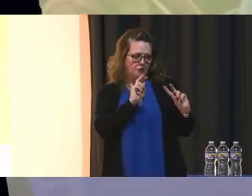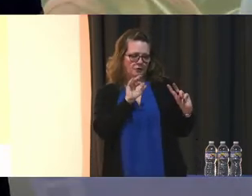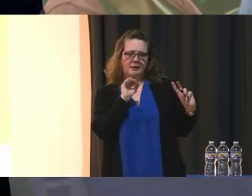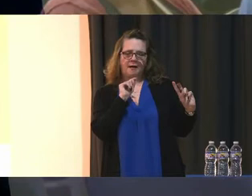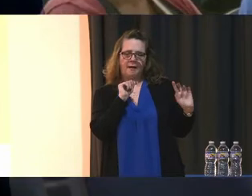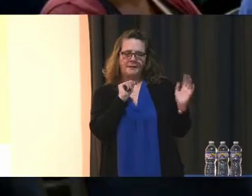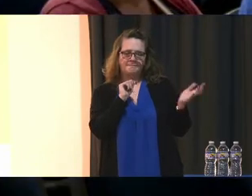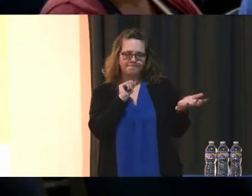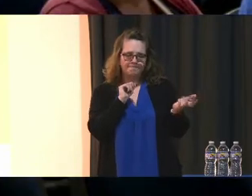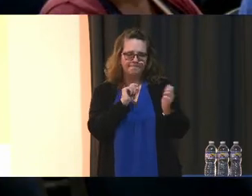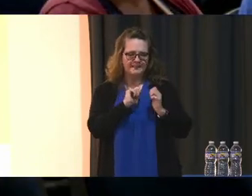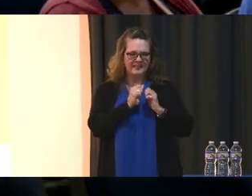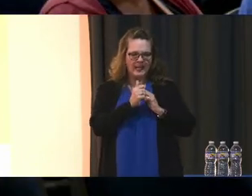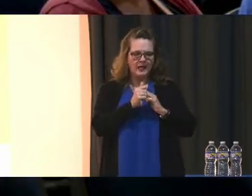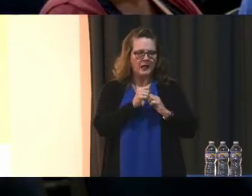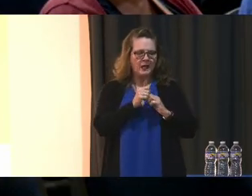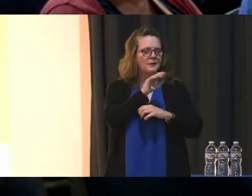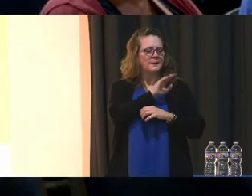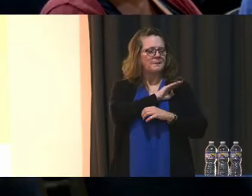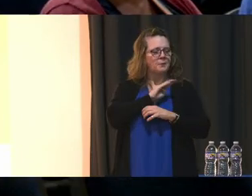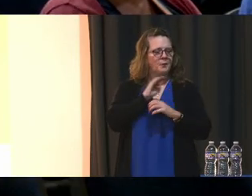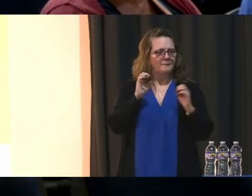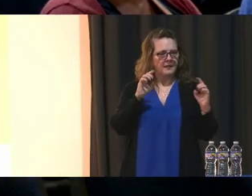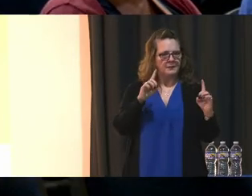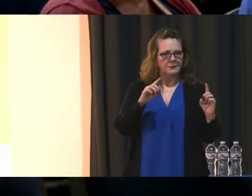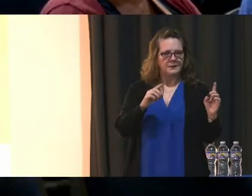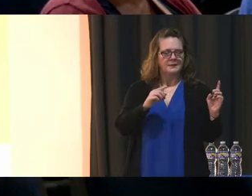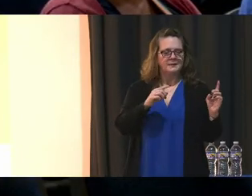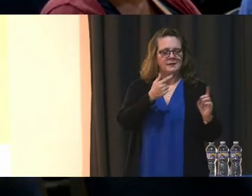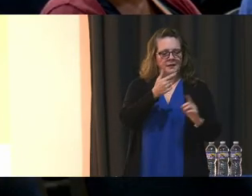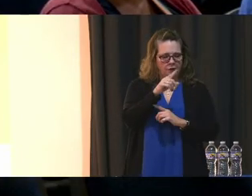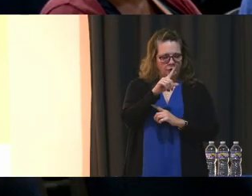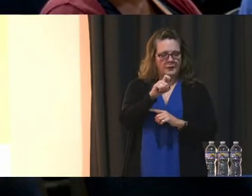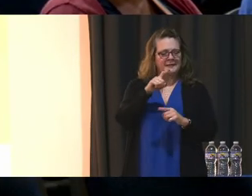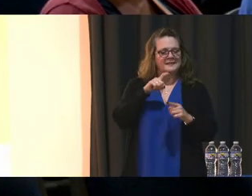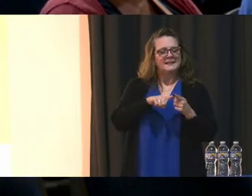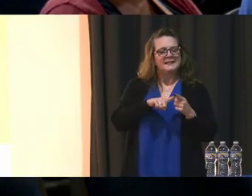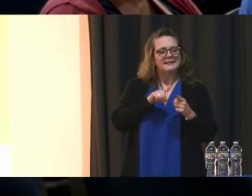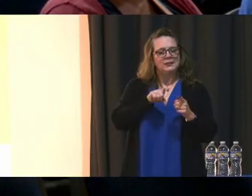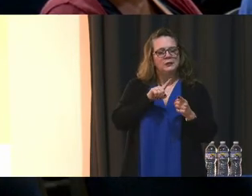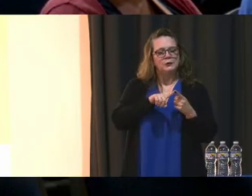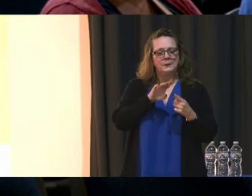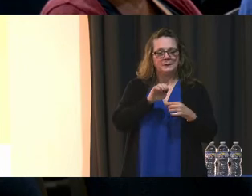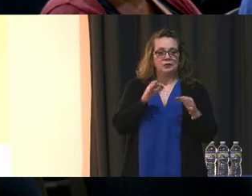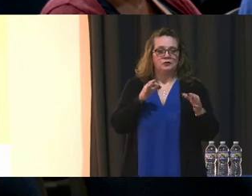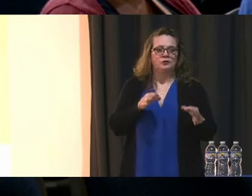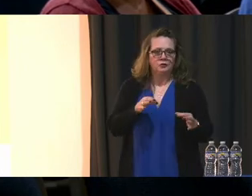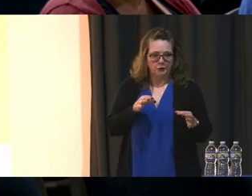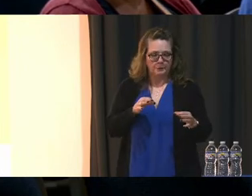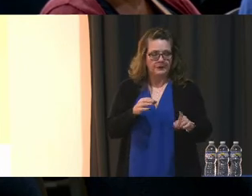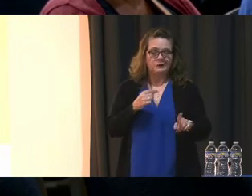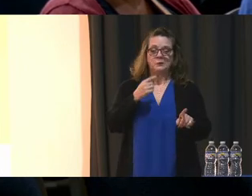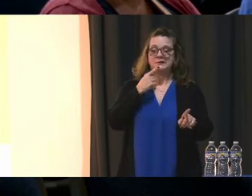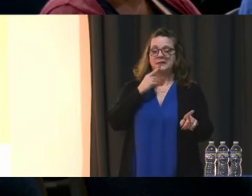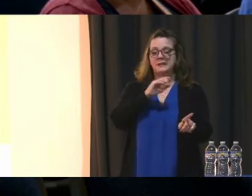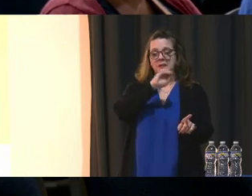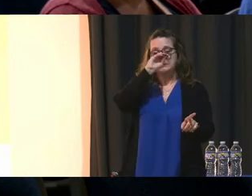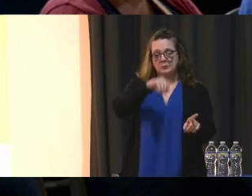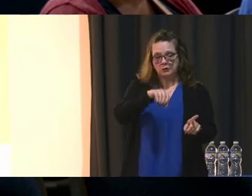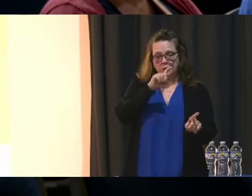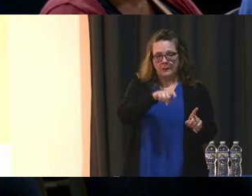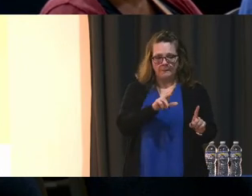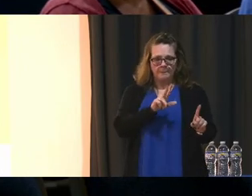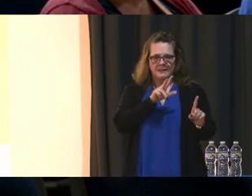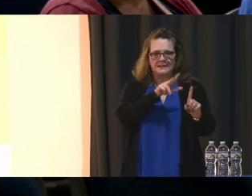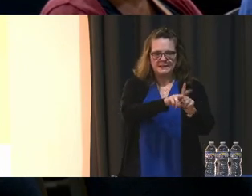the Board of Education has said grades need to be determined. And so, if we're saying a certain percentage has to be assigned to